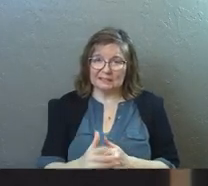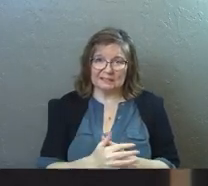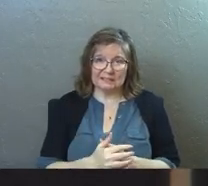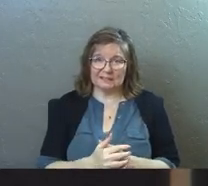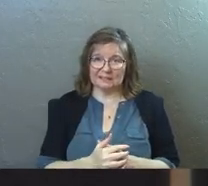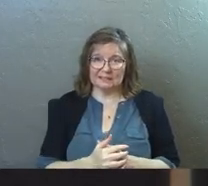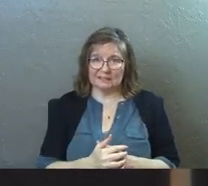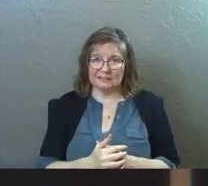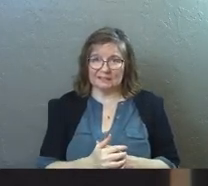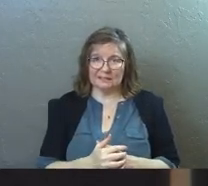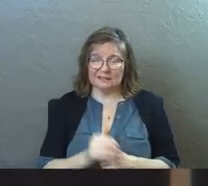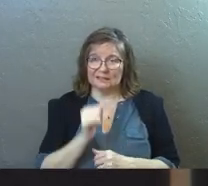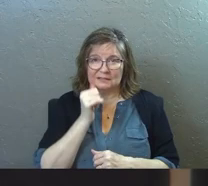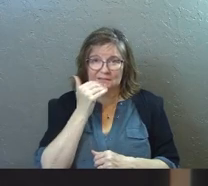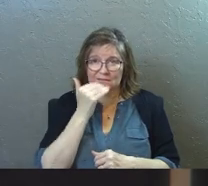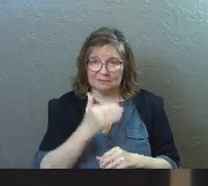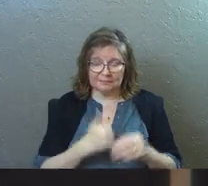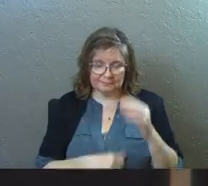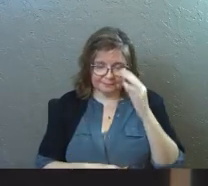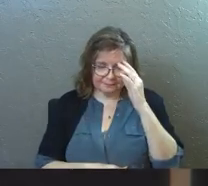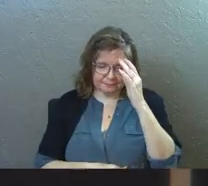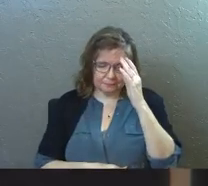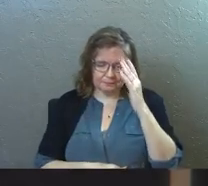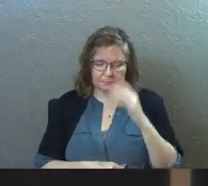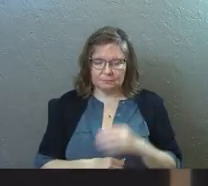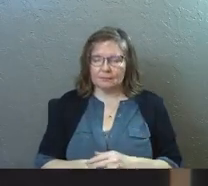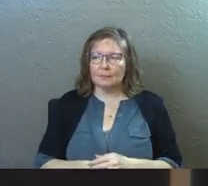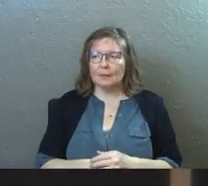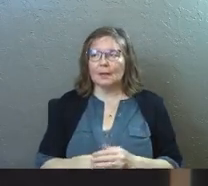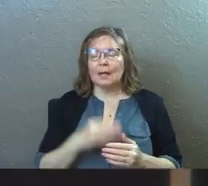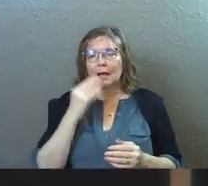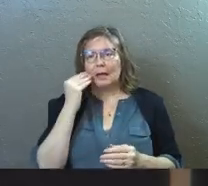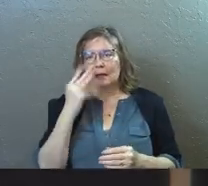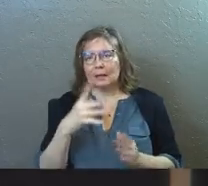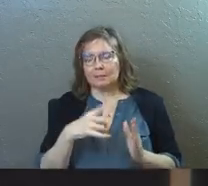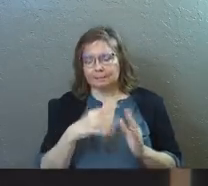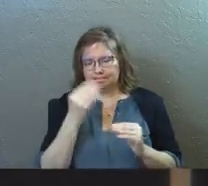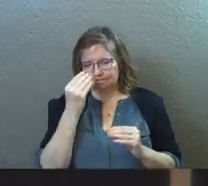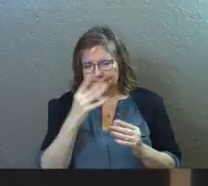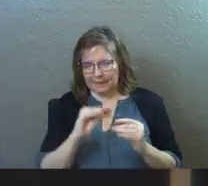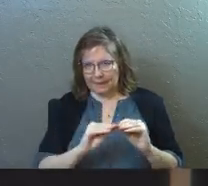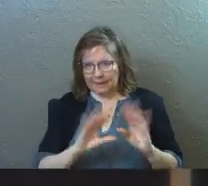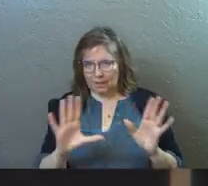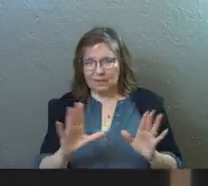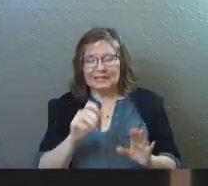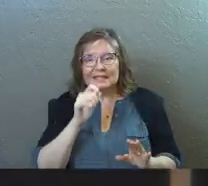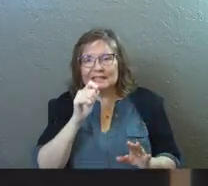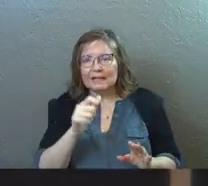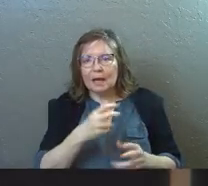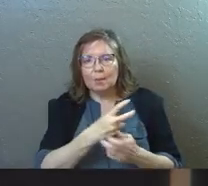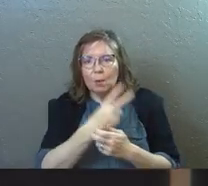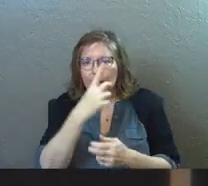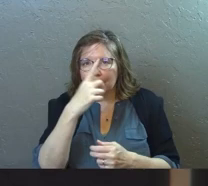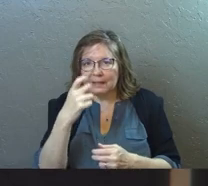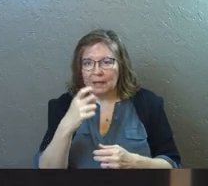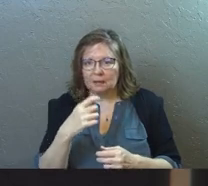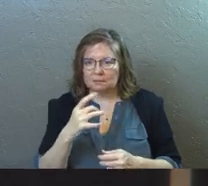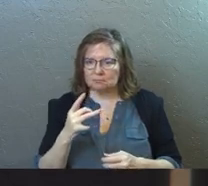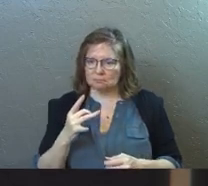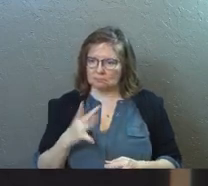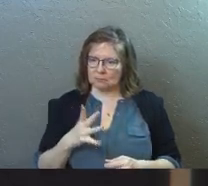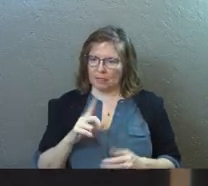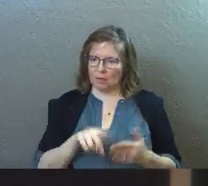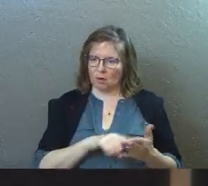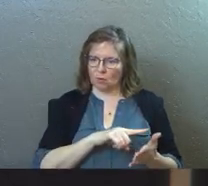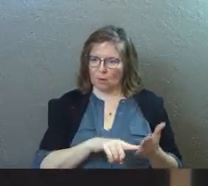That's poison. Um, and let me draw the line really clearly. It's not poison because how dare